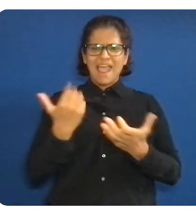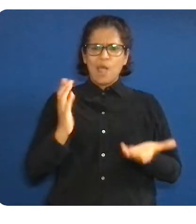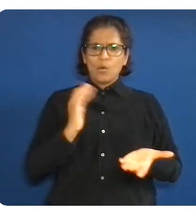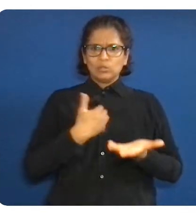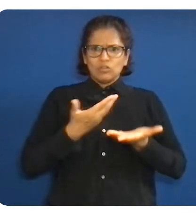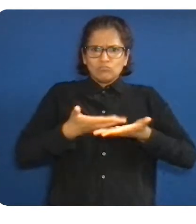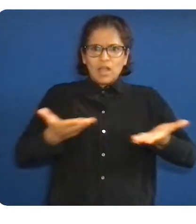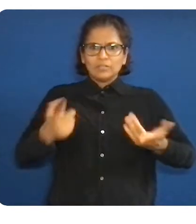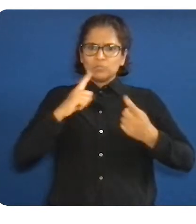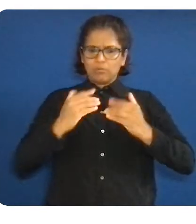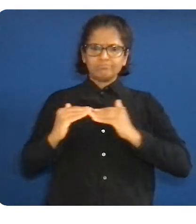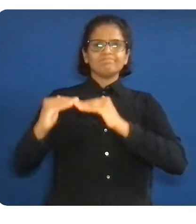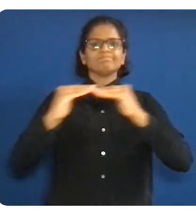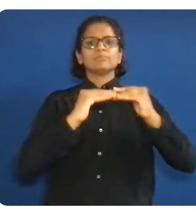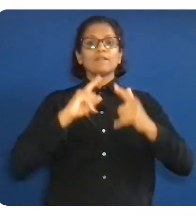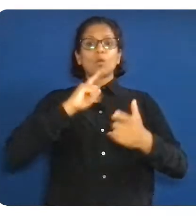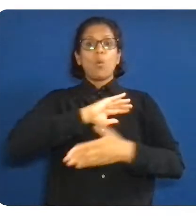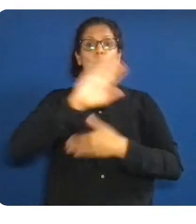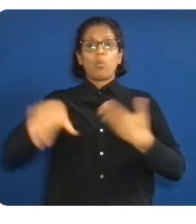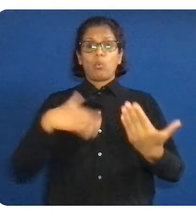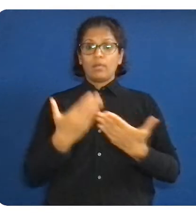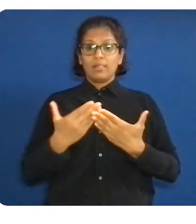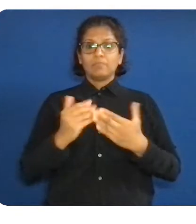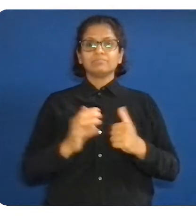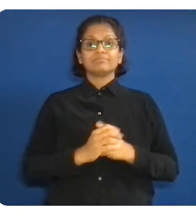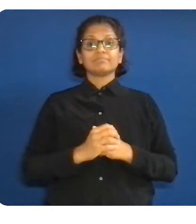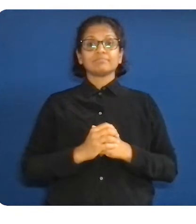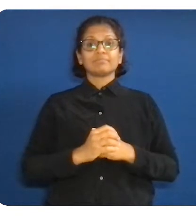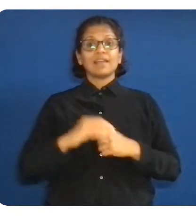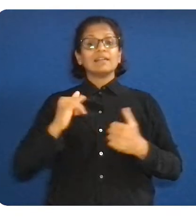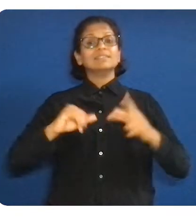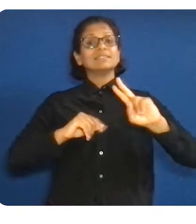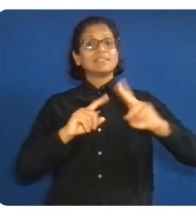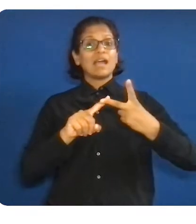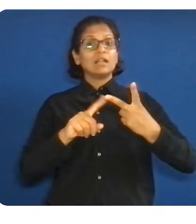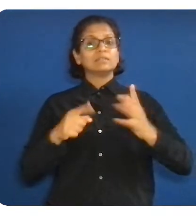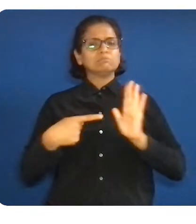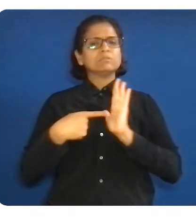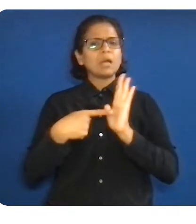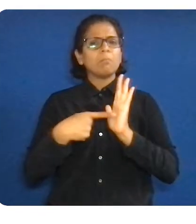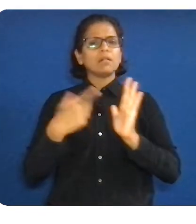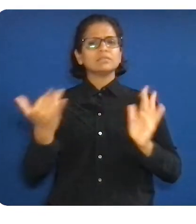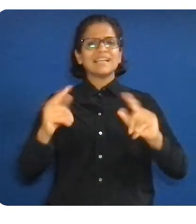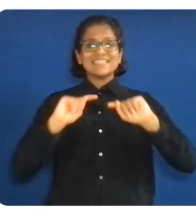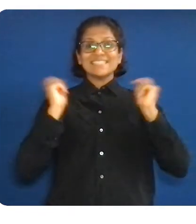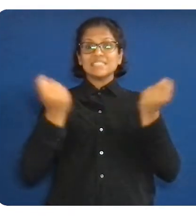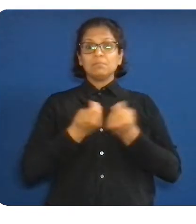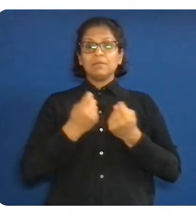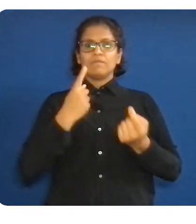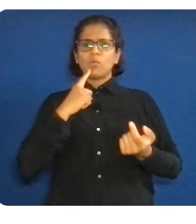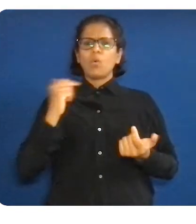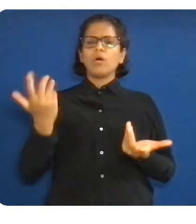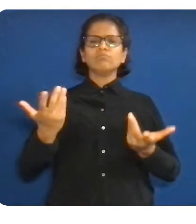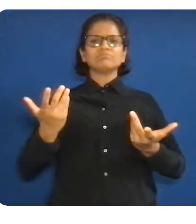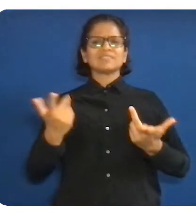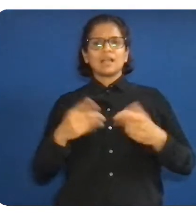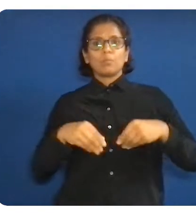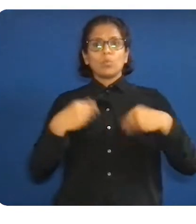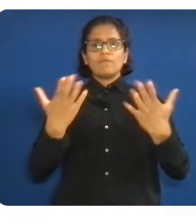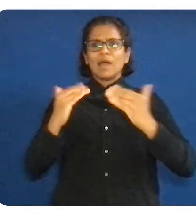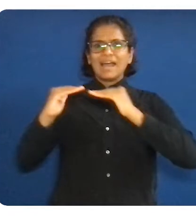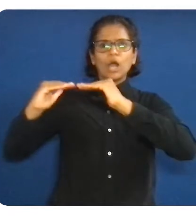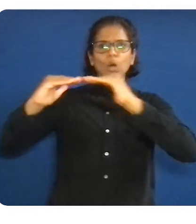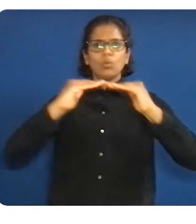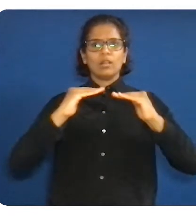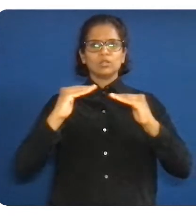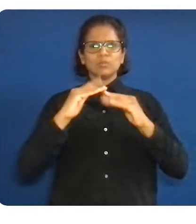digital space by supporting their educational journey and helping them land roles in the tech industry. And we've also built